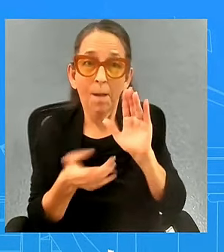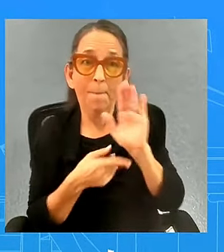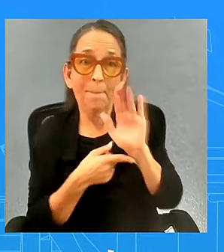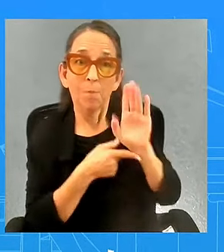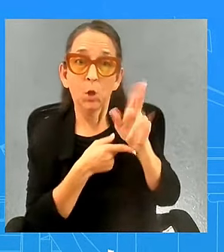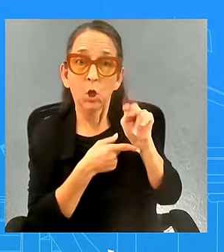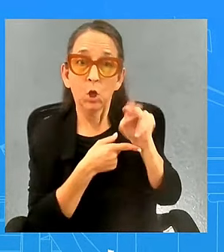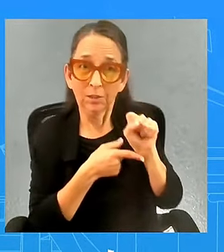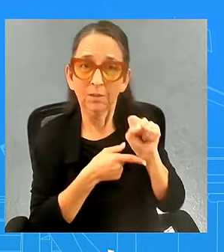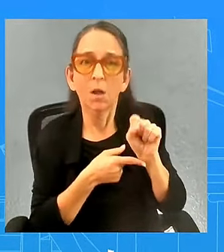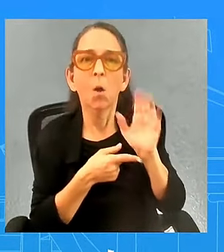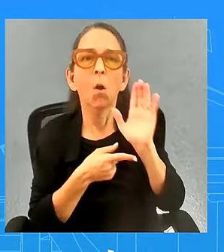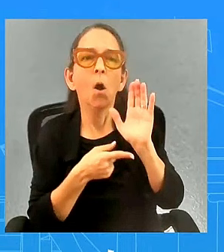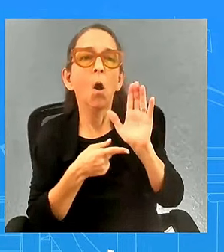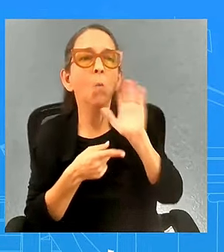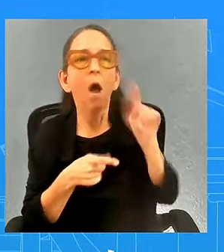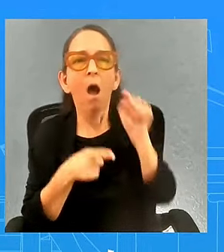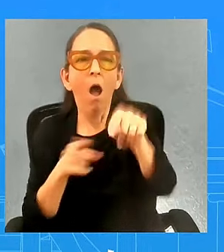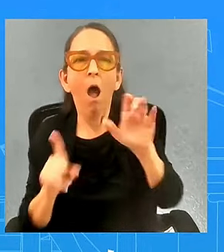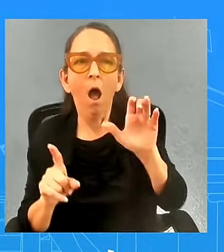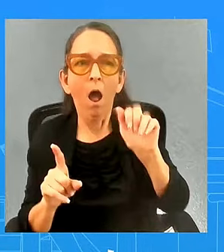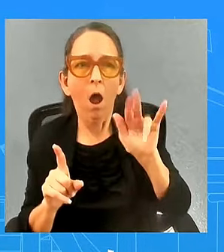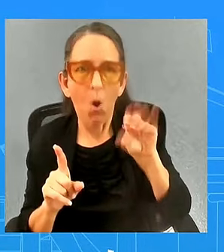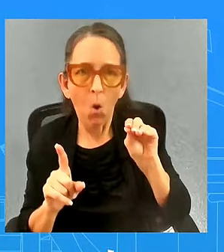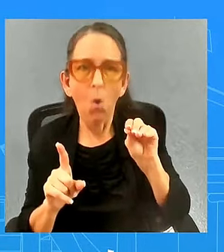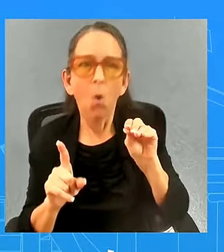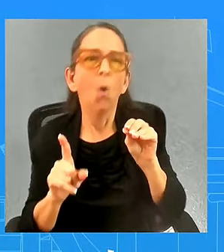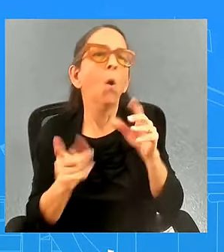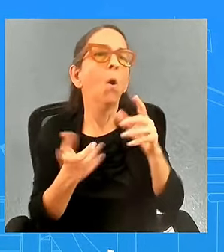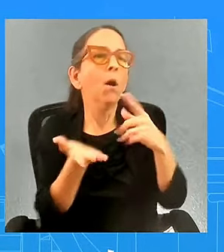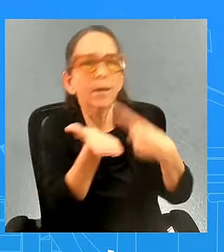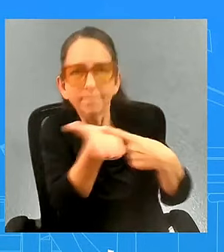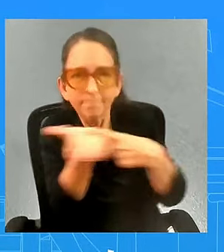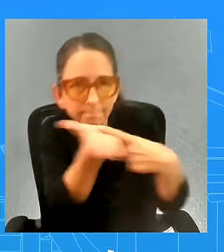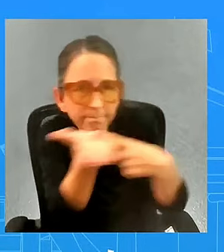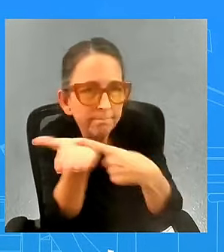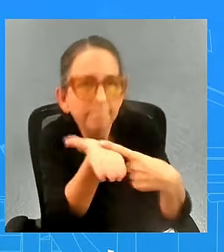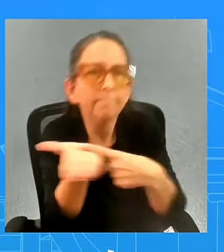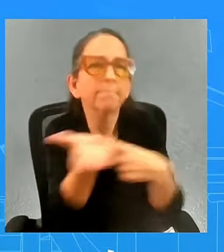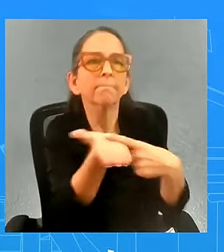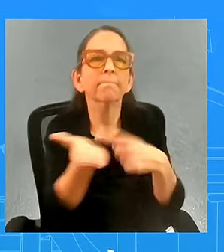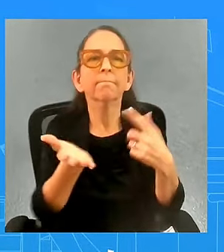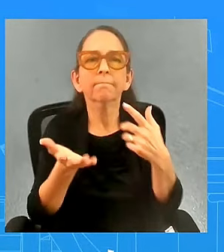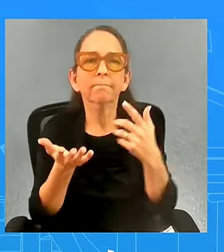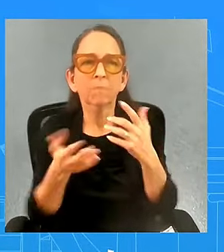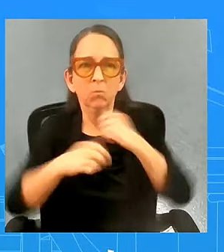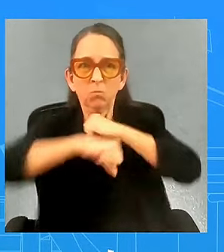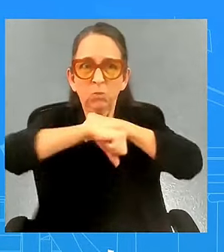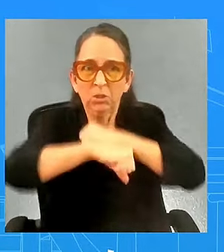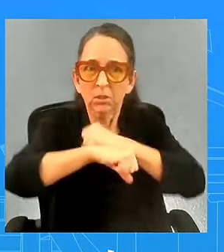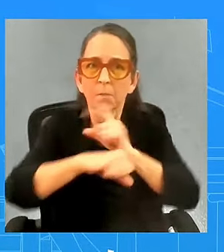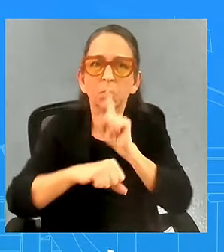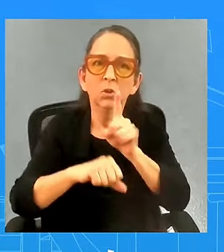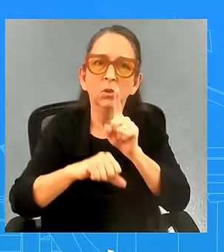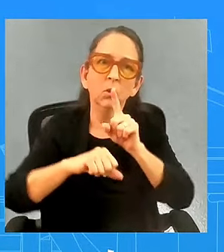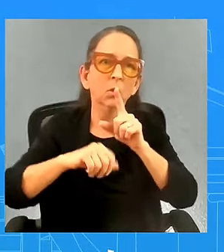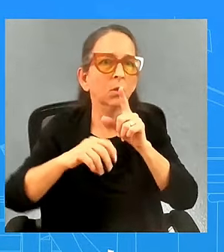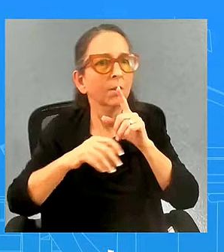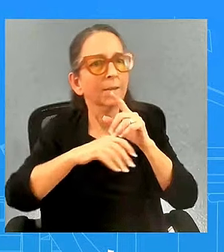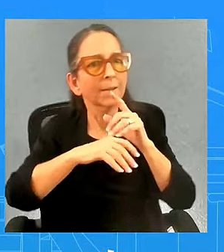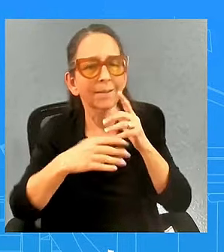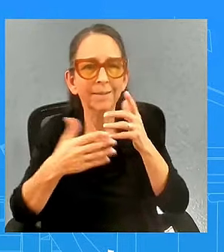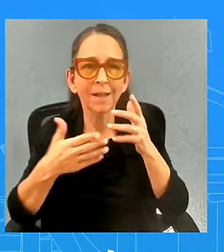counterparts on bilateral matters as well as the process to secure the release of hostages a centcom commander